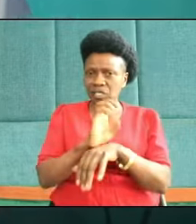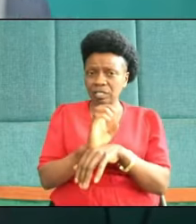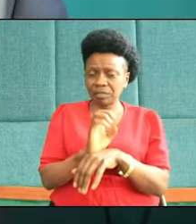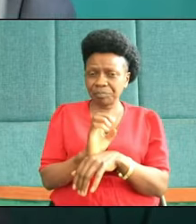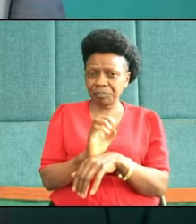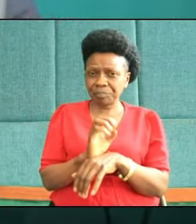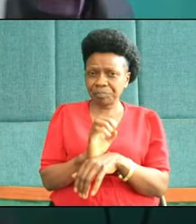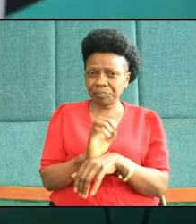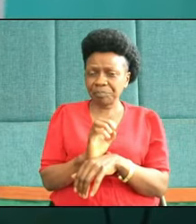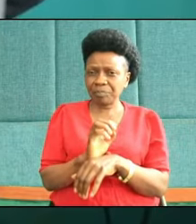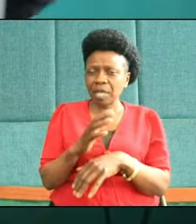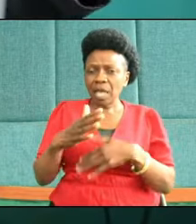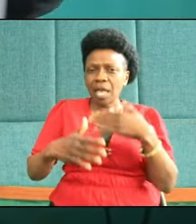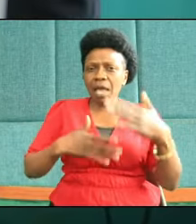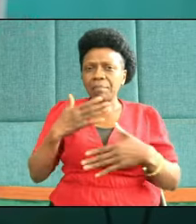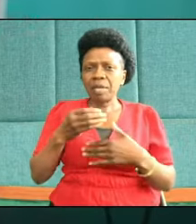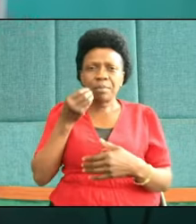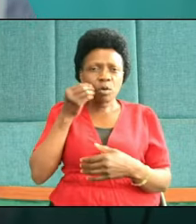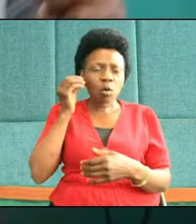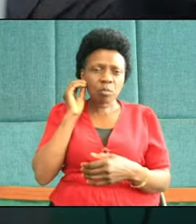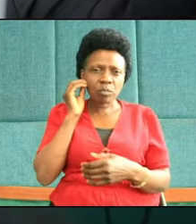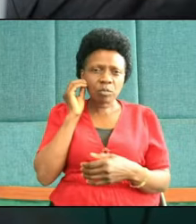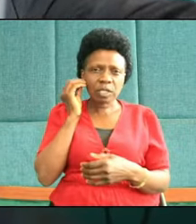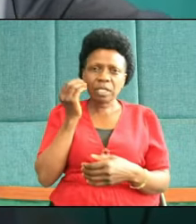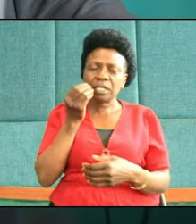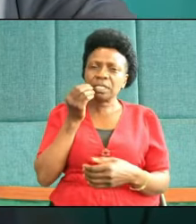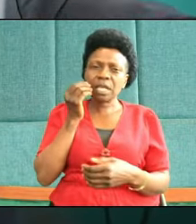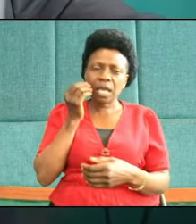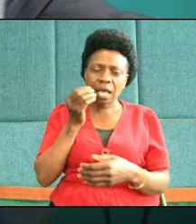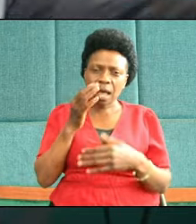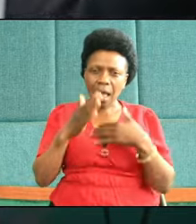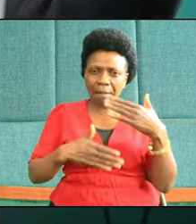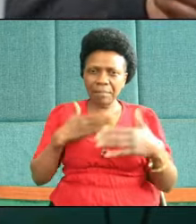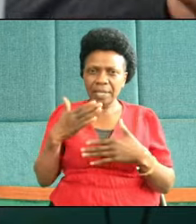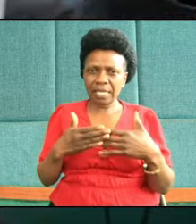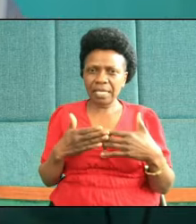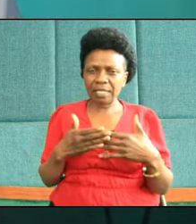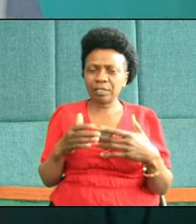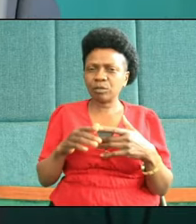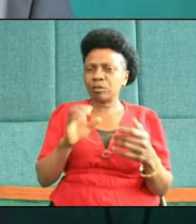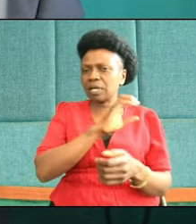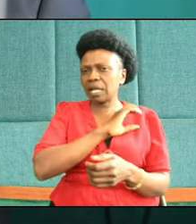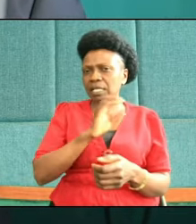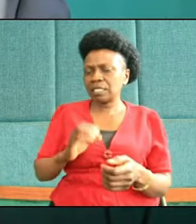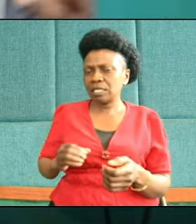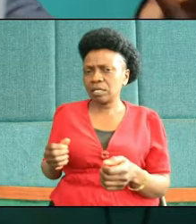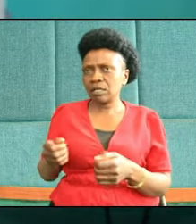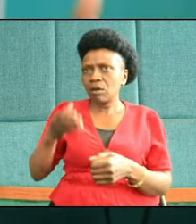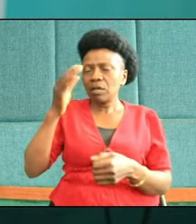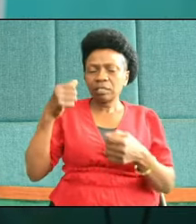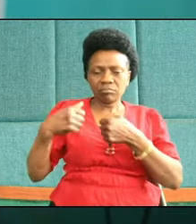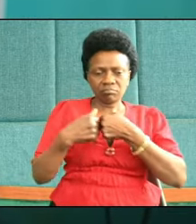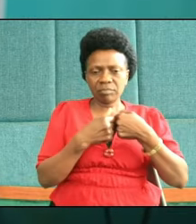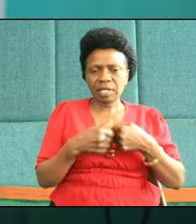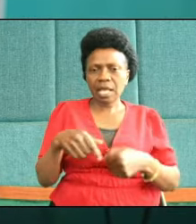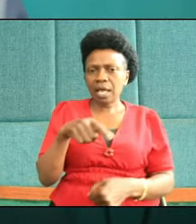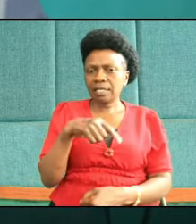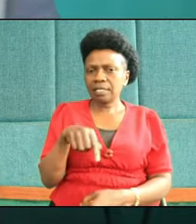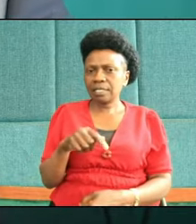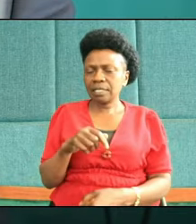challenging them to say, don't aspire for positions. These earthly positions are but temporal, they are temporal.